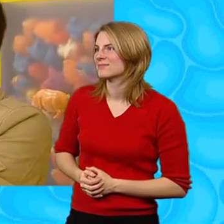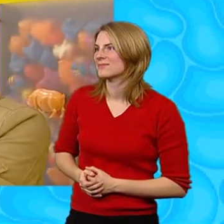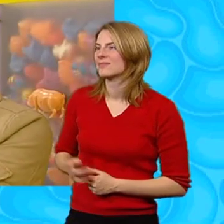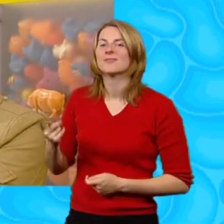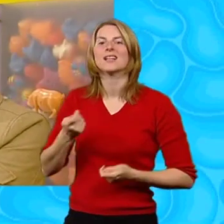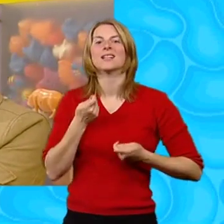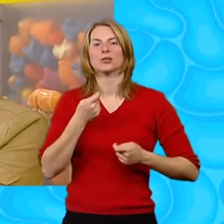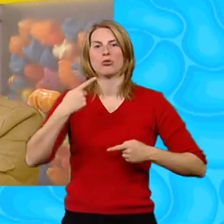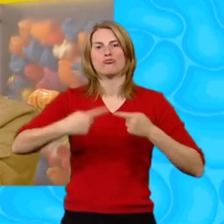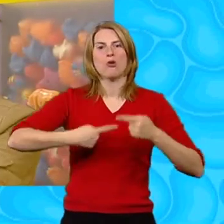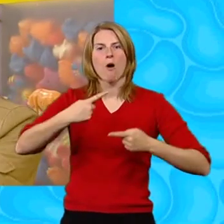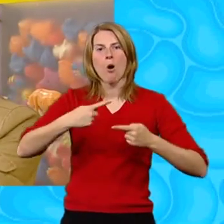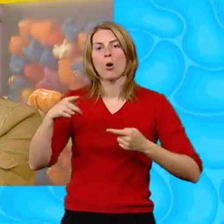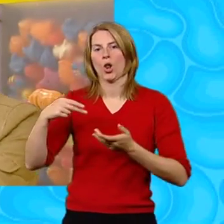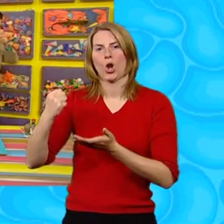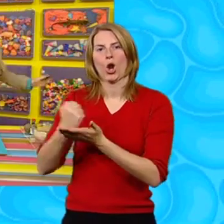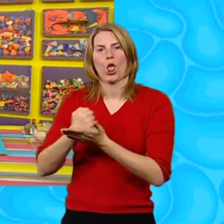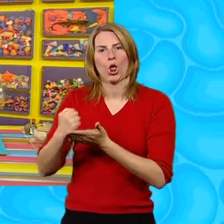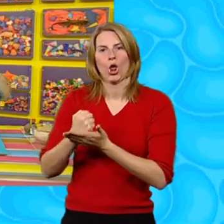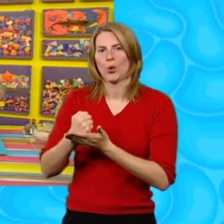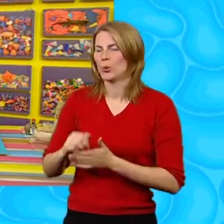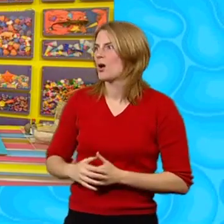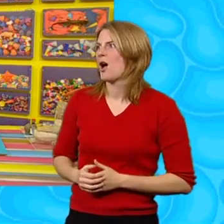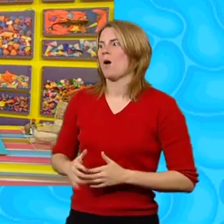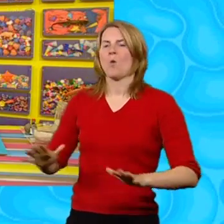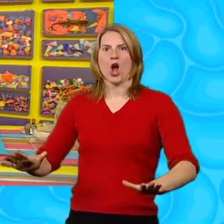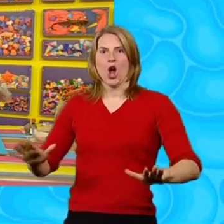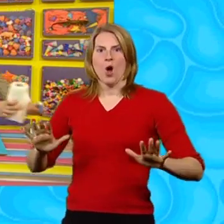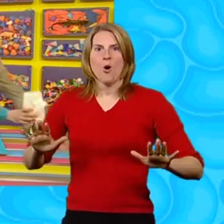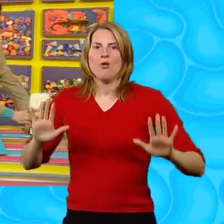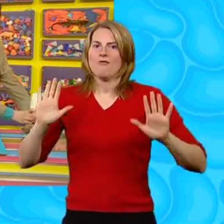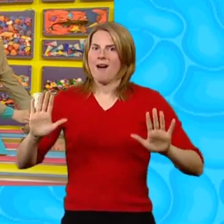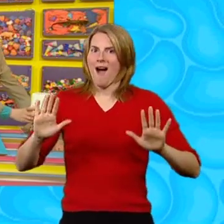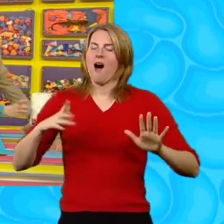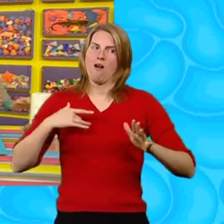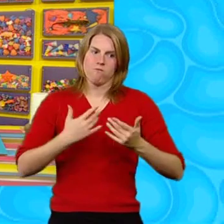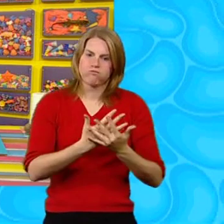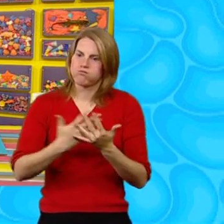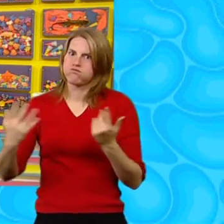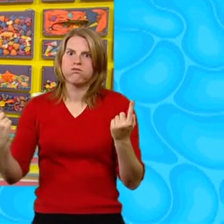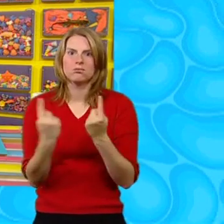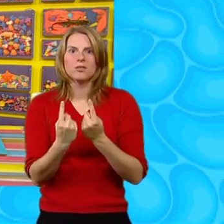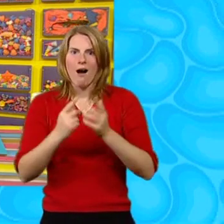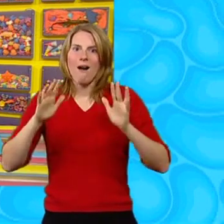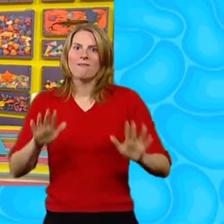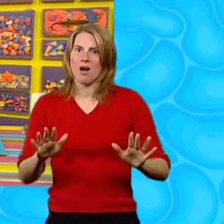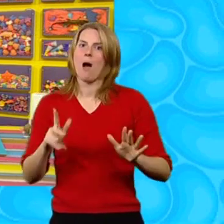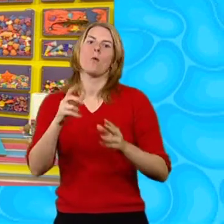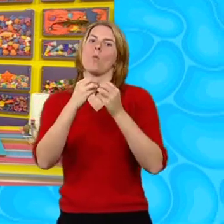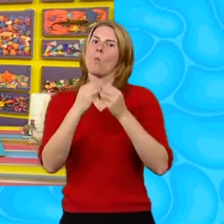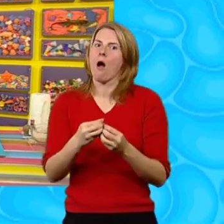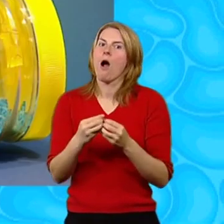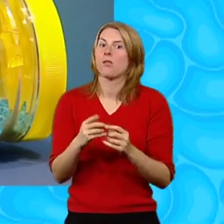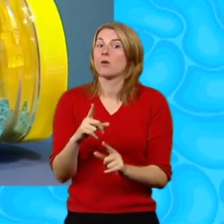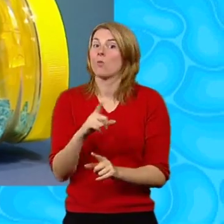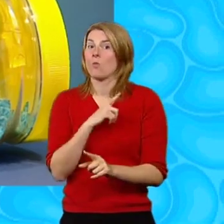And some kitchen roll And a glue stick Wow Now this is quite a lot of stuff But it's worth it Because